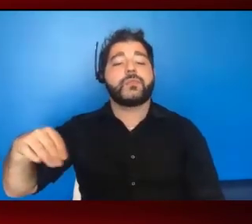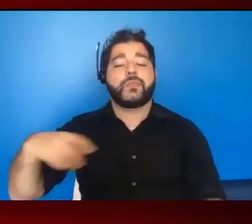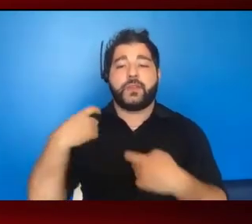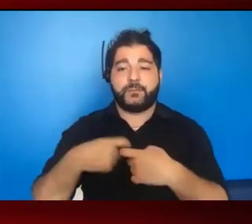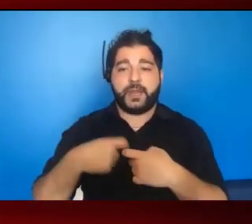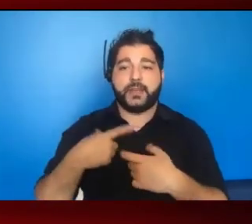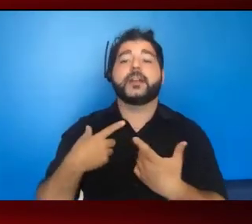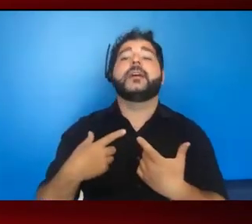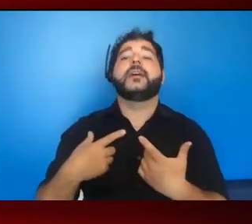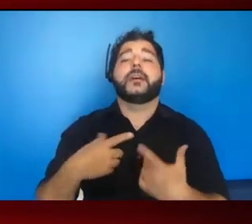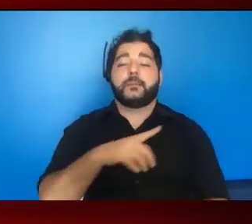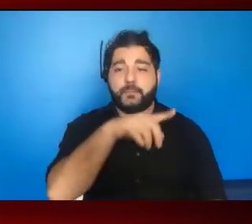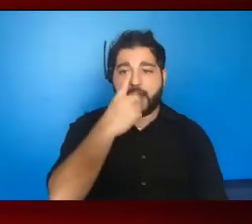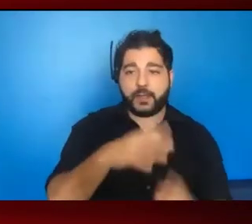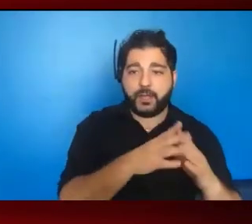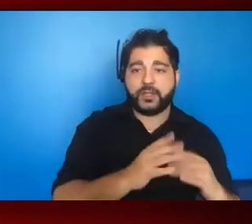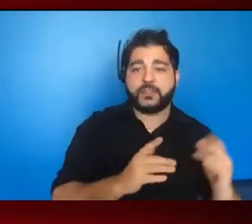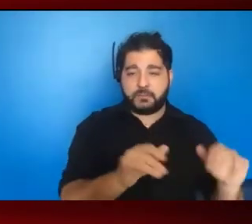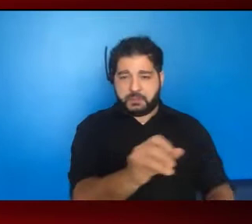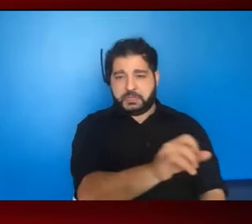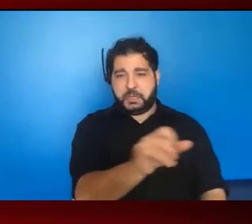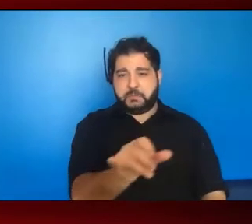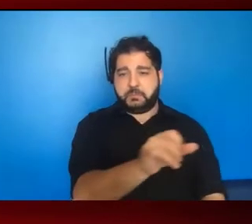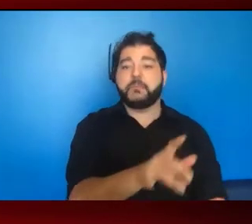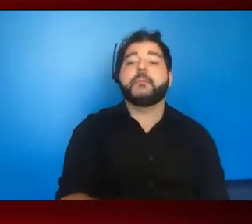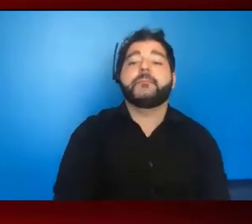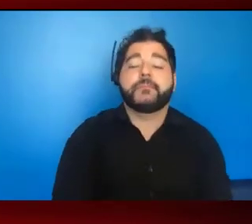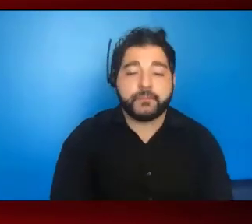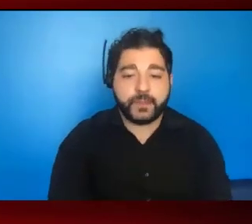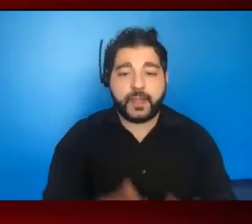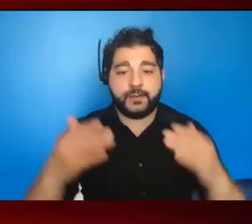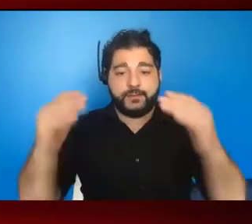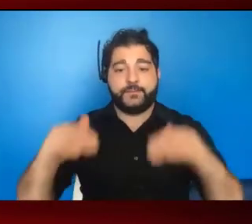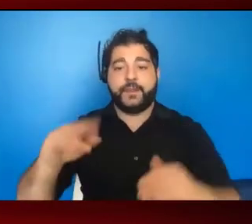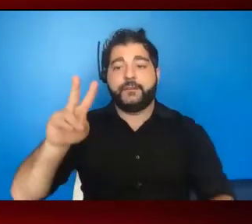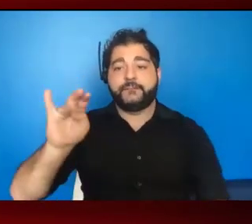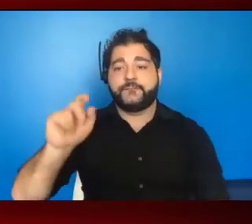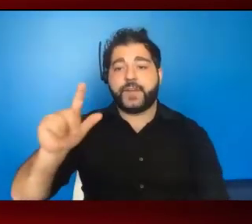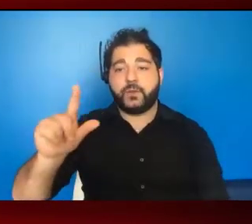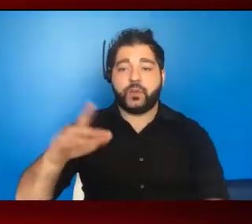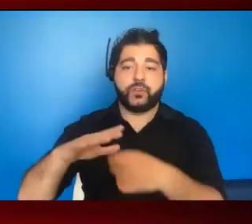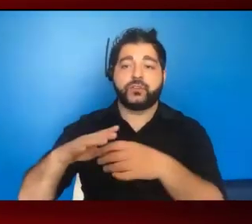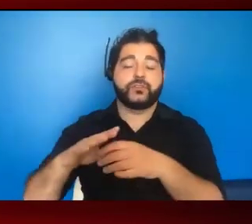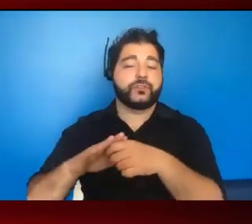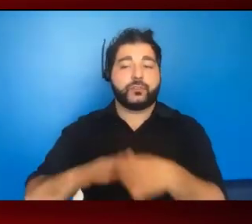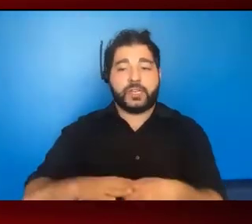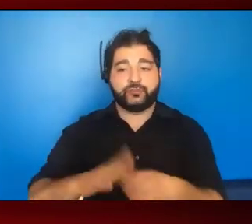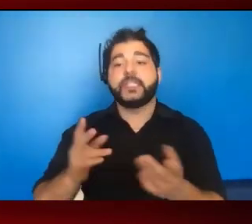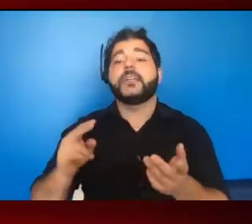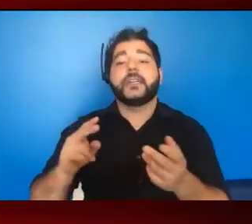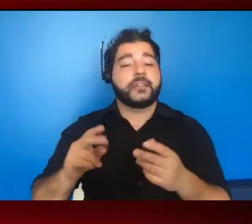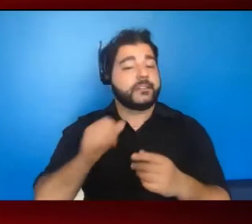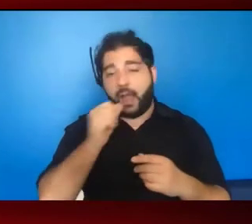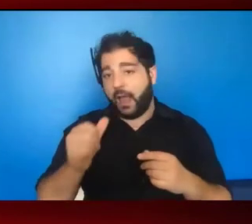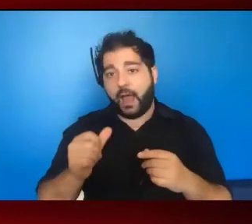individuals and Black Americans being about the same. And then viral suppression, which is not the end-all and be-all, but a really important marker of good